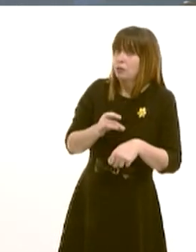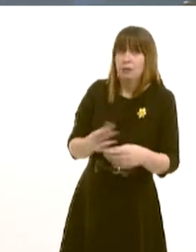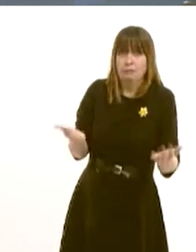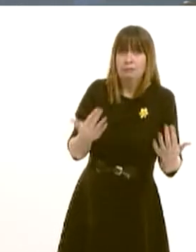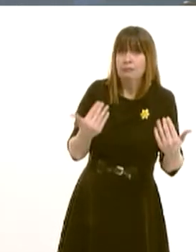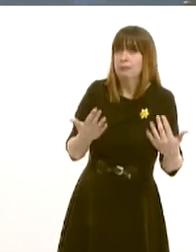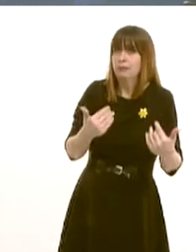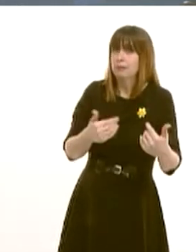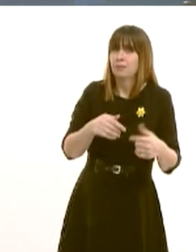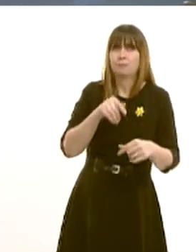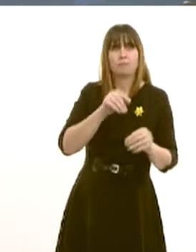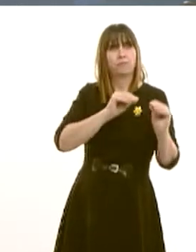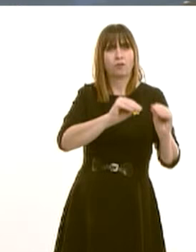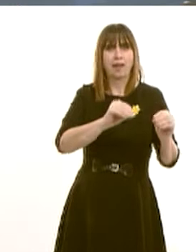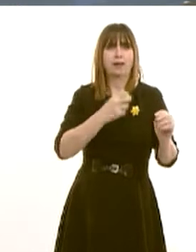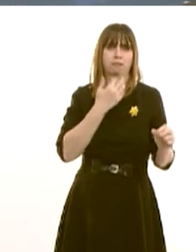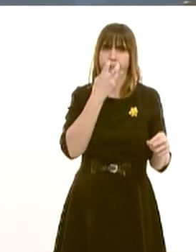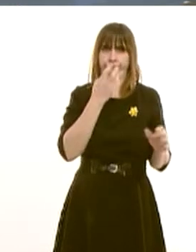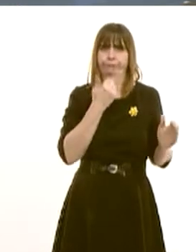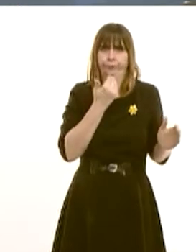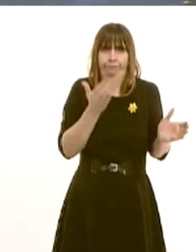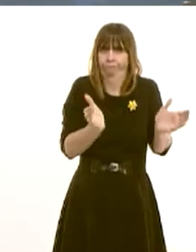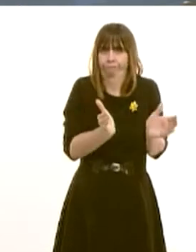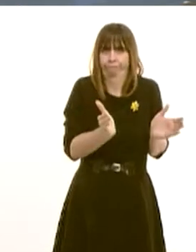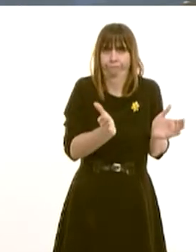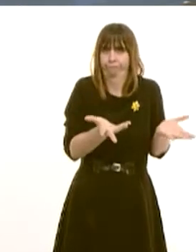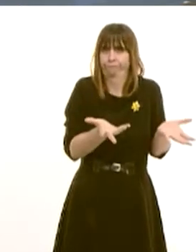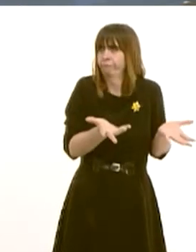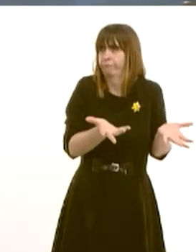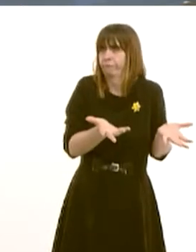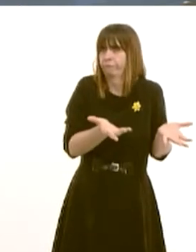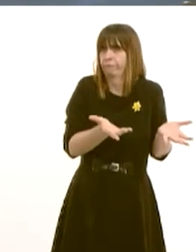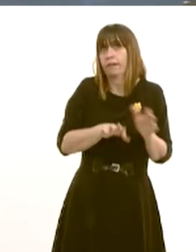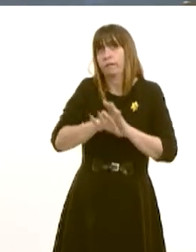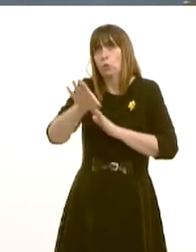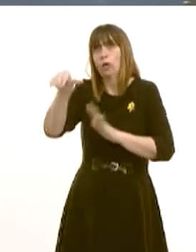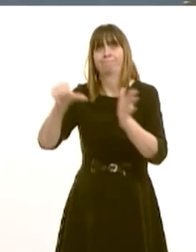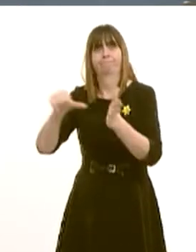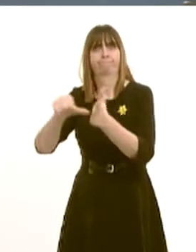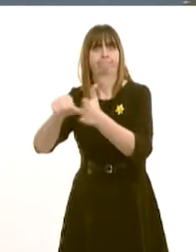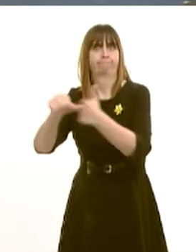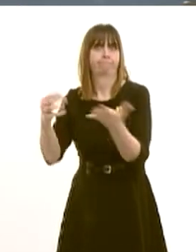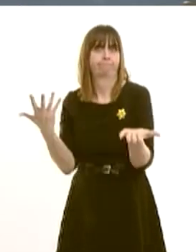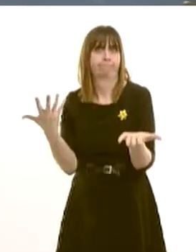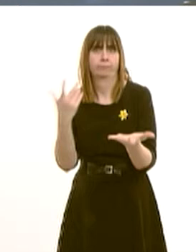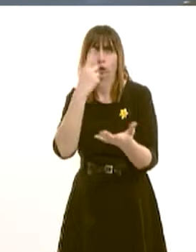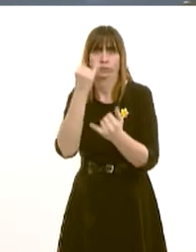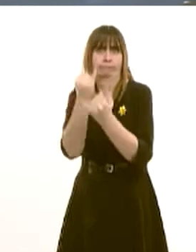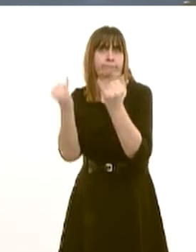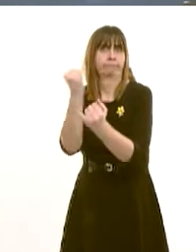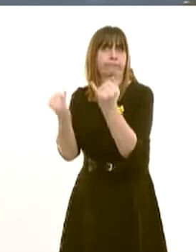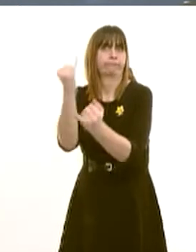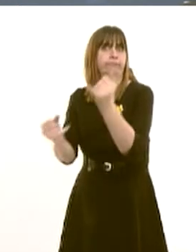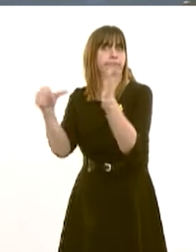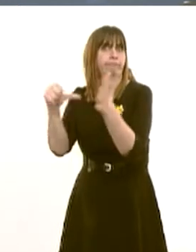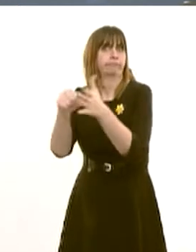places will not meet future demand for general practitioner services, would you agree with me that potentially the problem is going to get worse